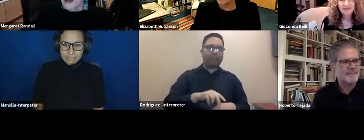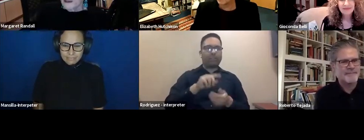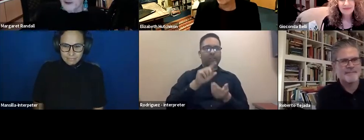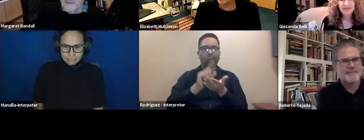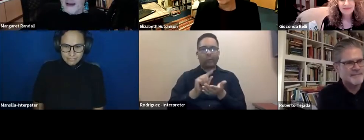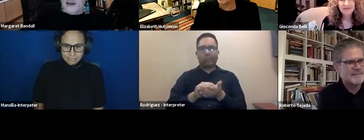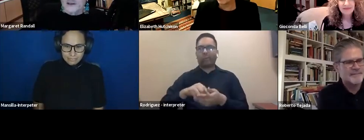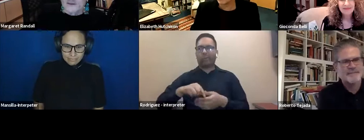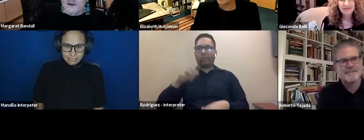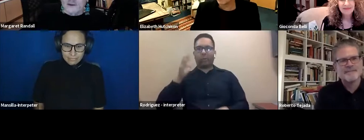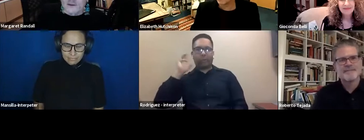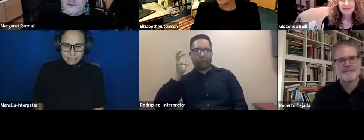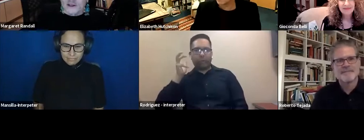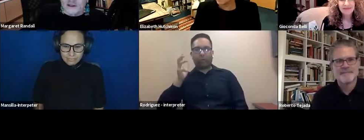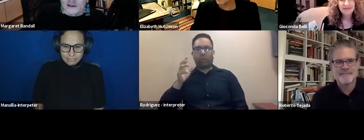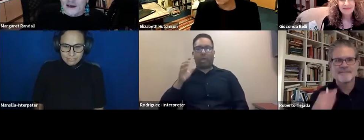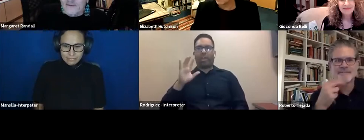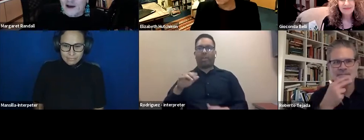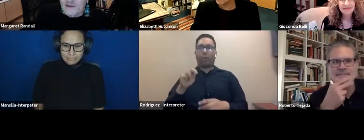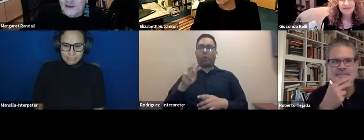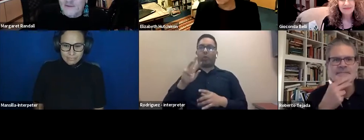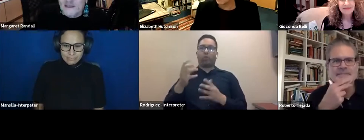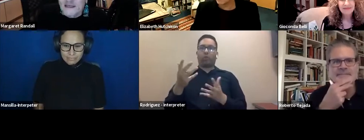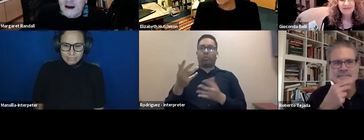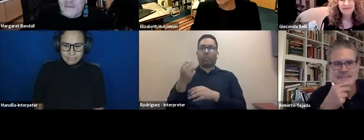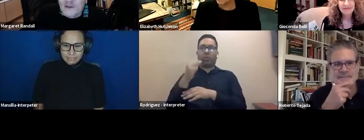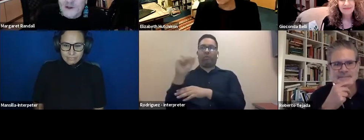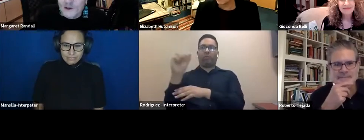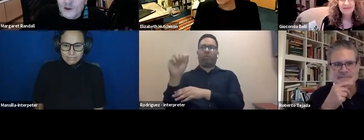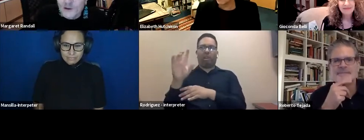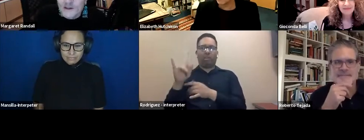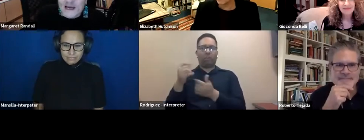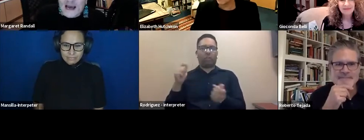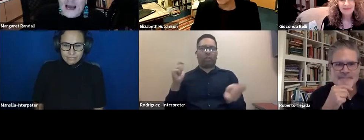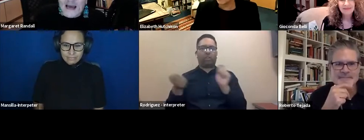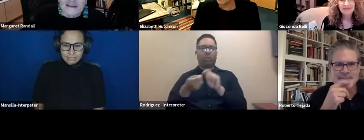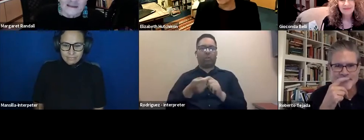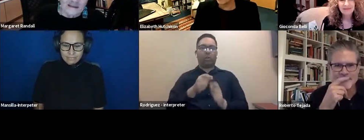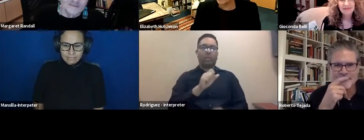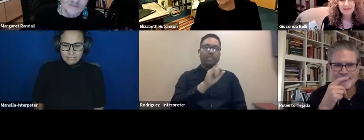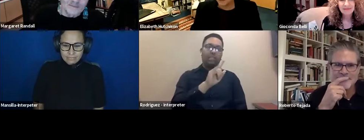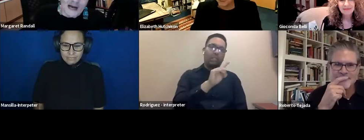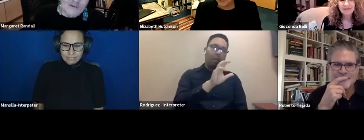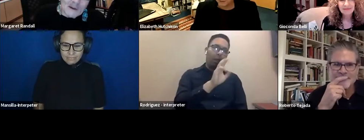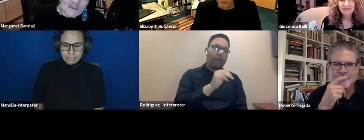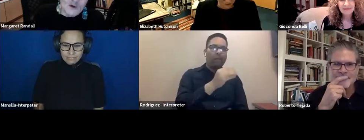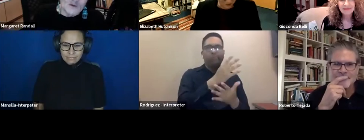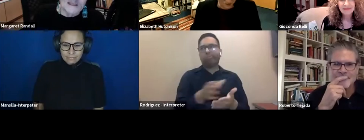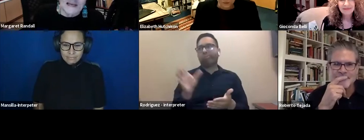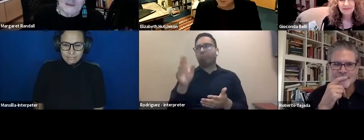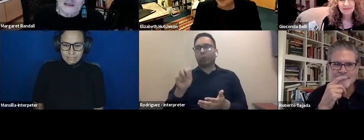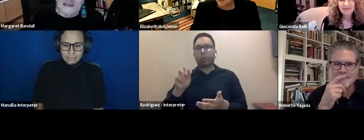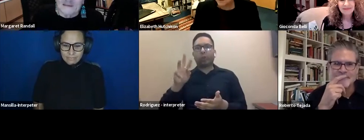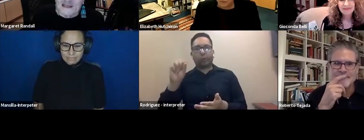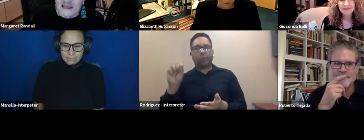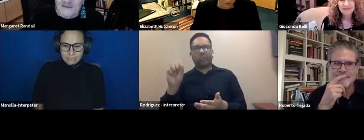reflect the values of the revolution and everything from sitcoms to the news. And I remember you would